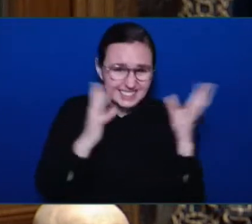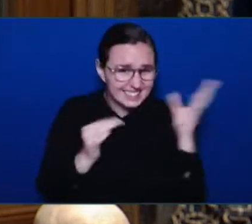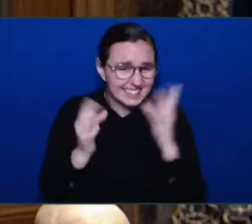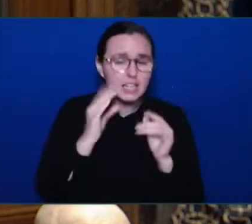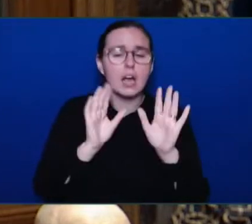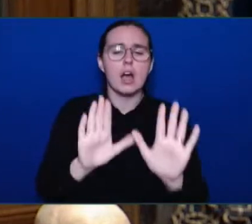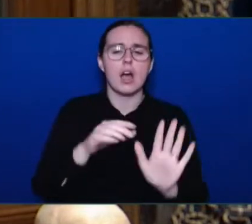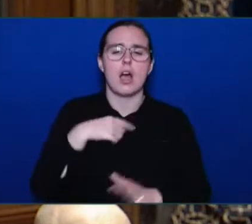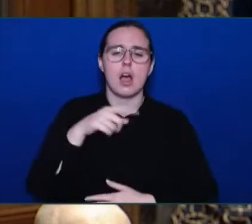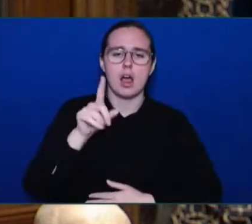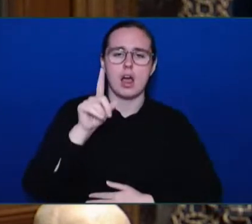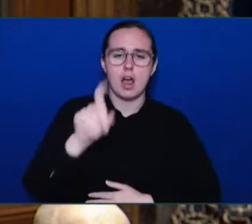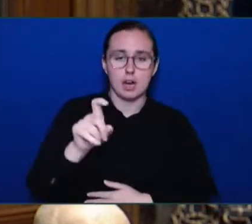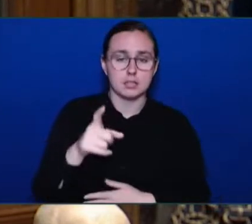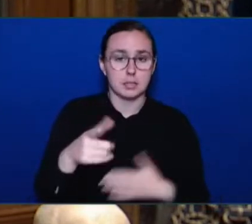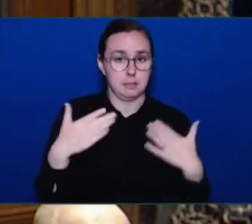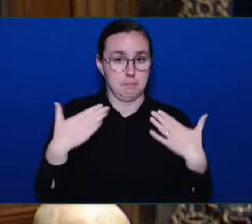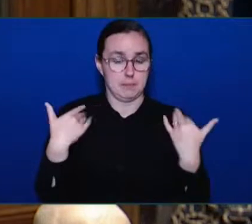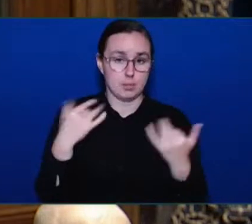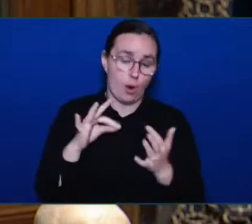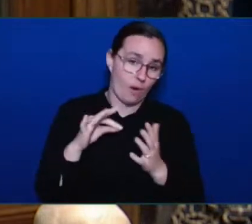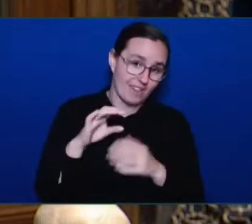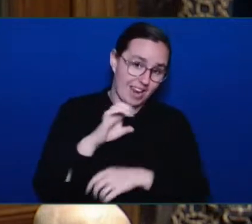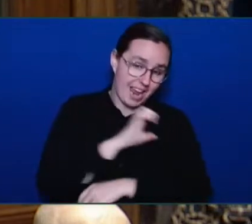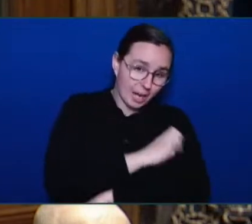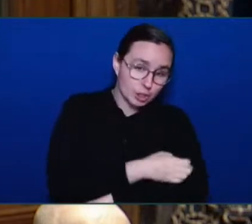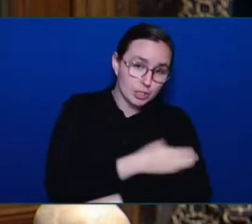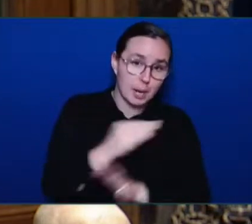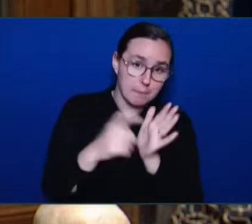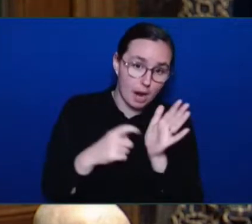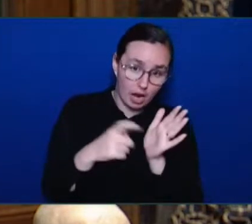to Phase 2 of LNG Canada in BC?